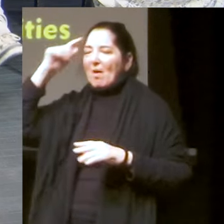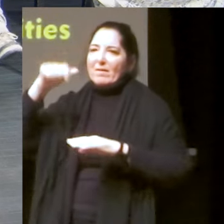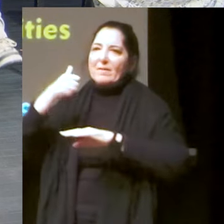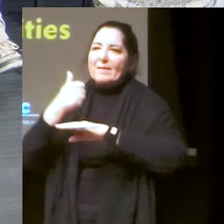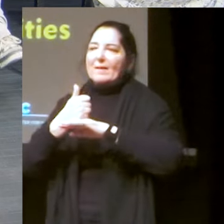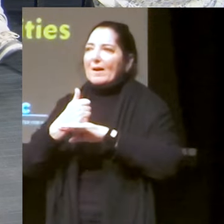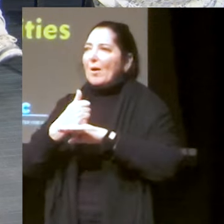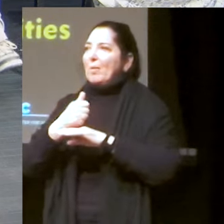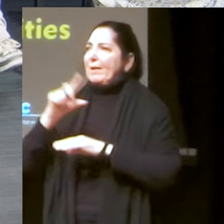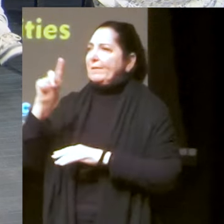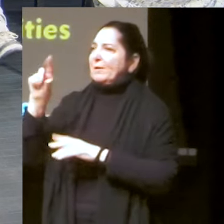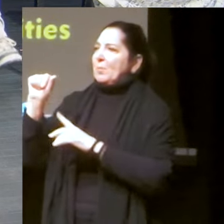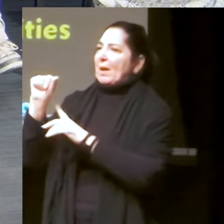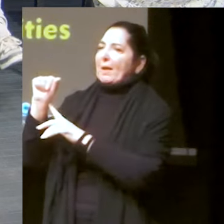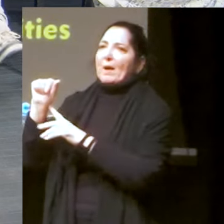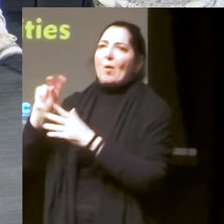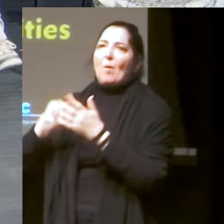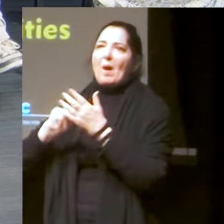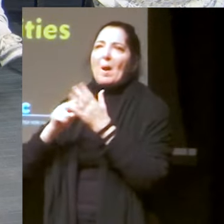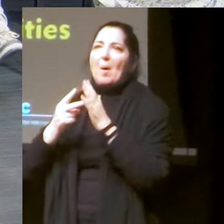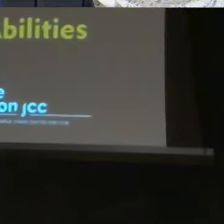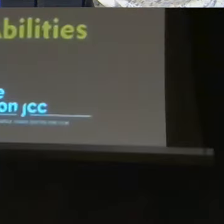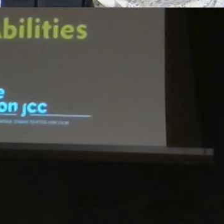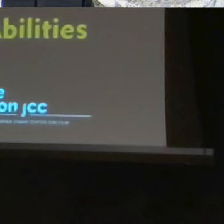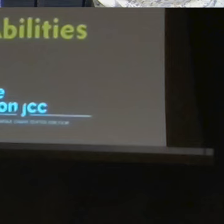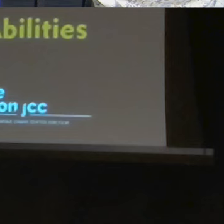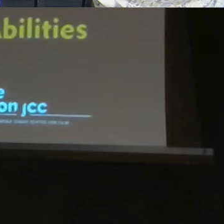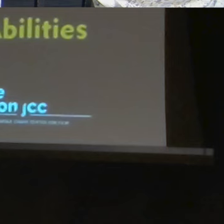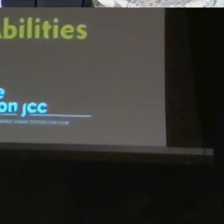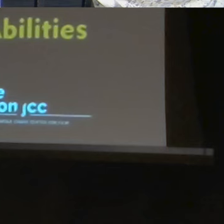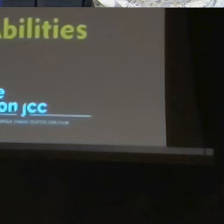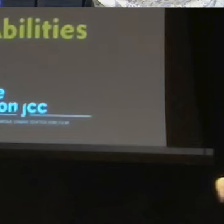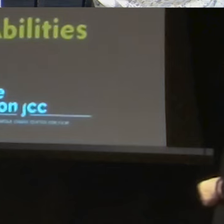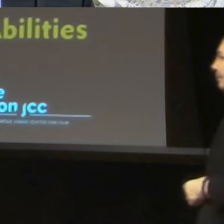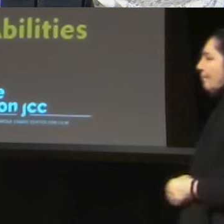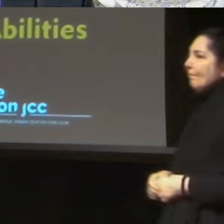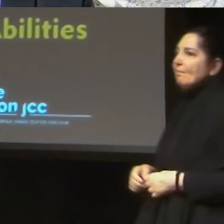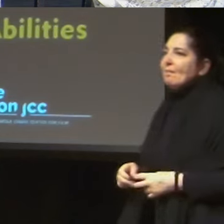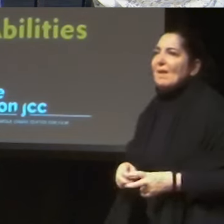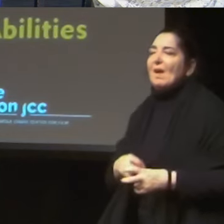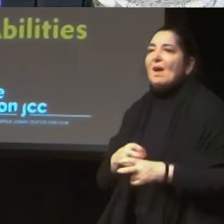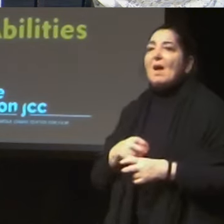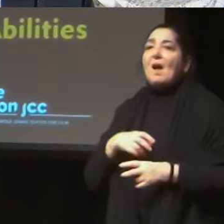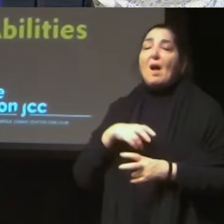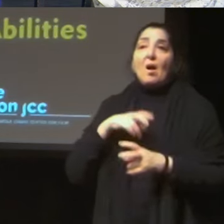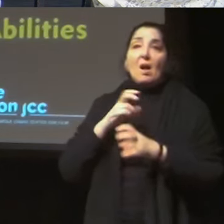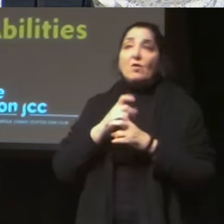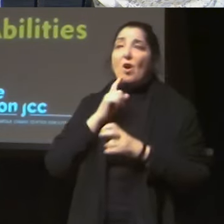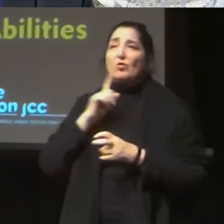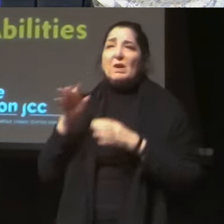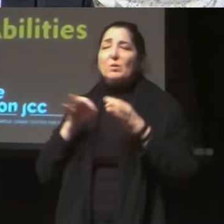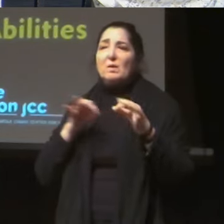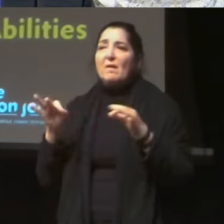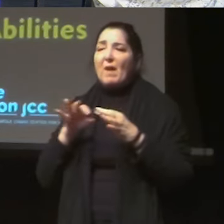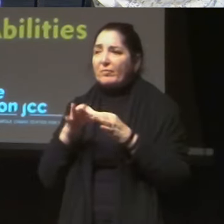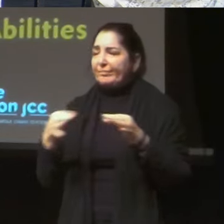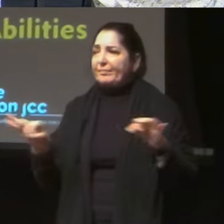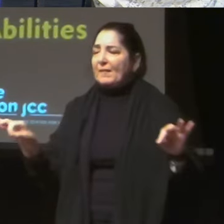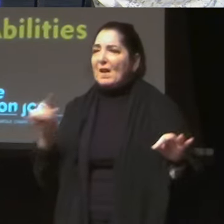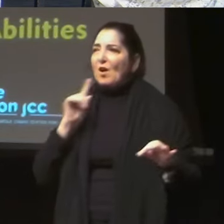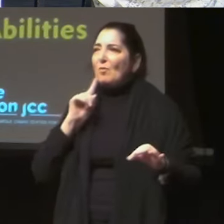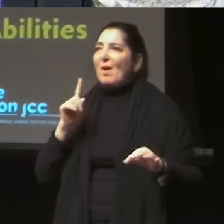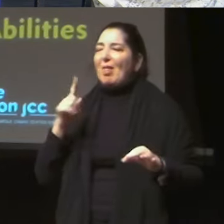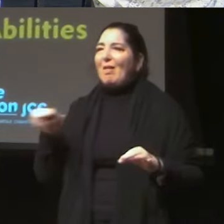there is no one disability. Like I think people have it in their mind, what a disability is, um, based on any number of stereotypes folks see out there.